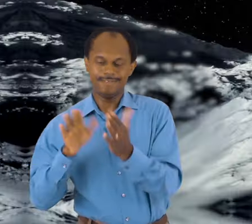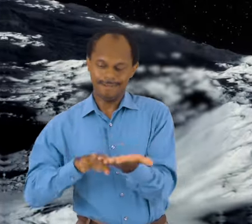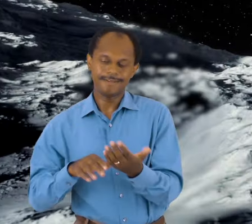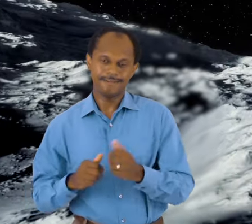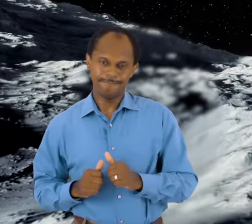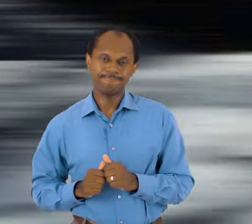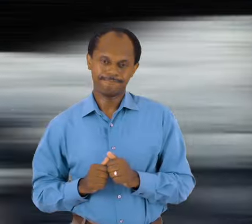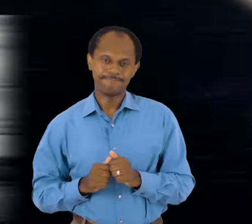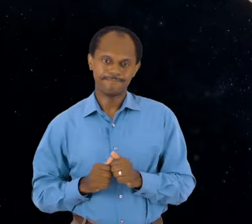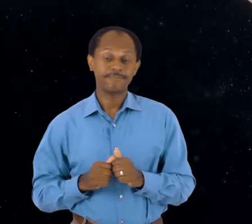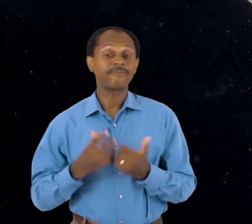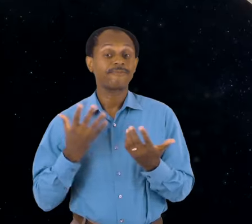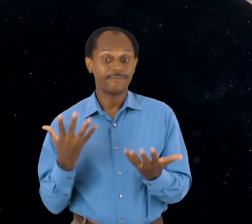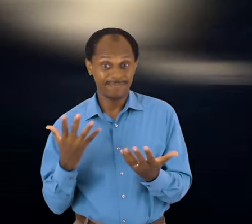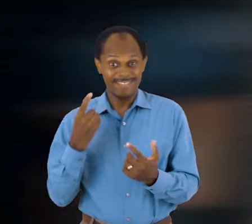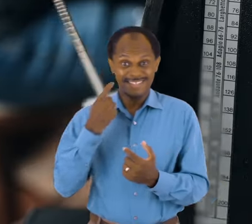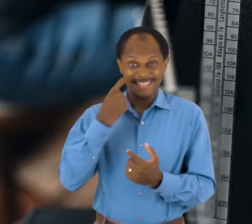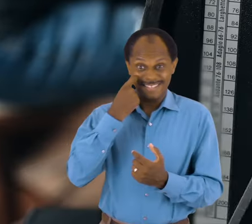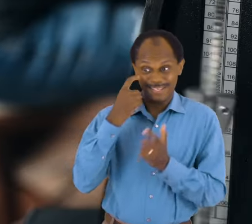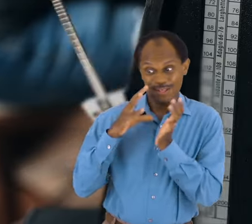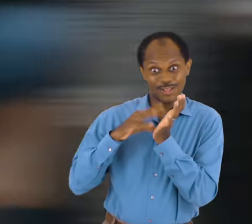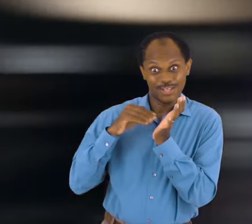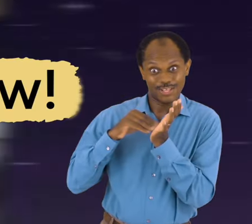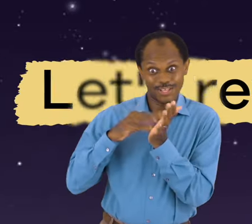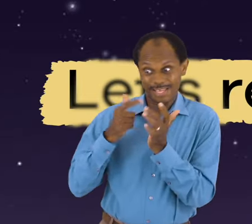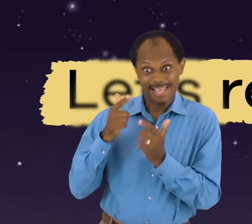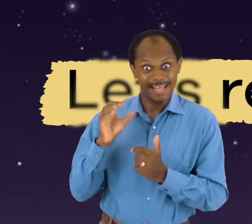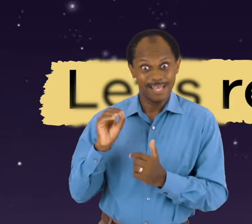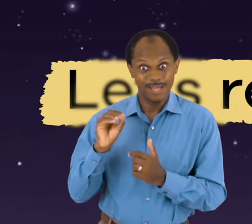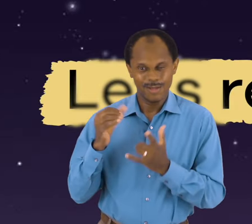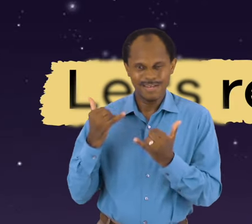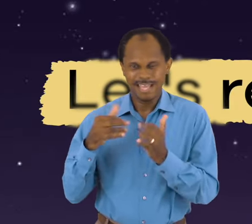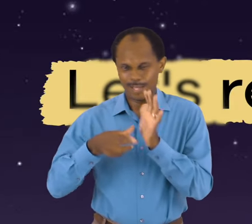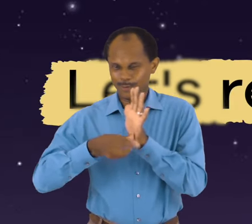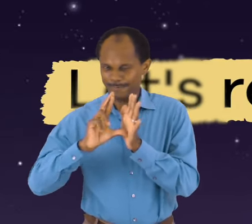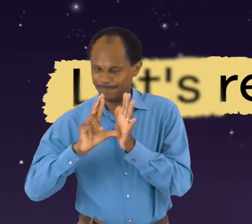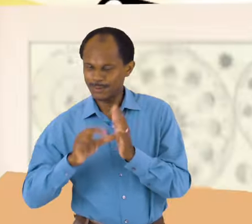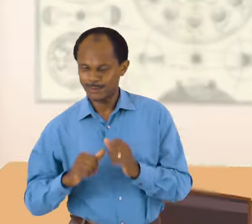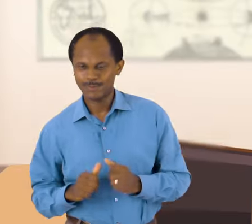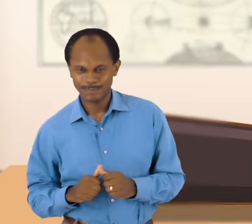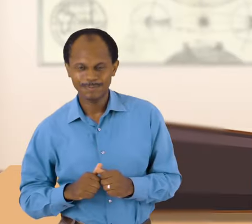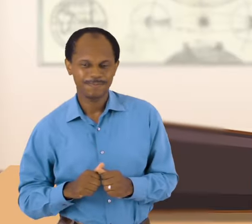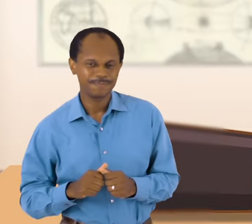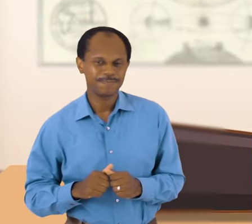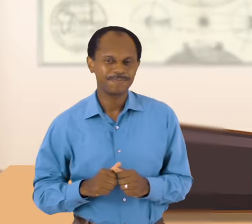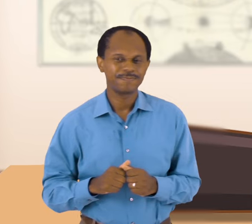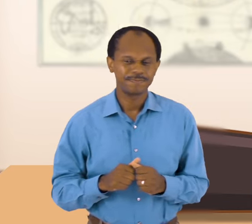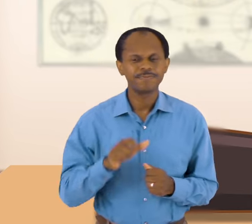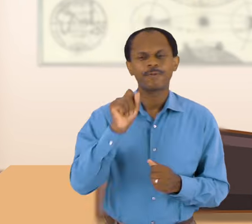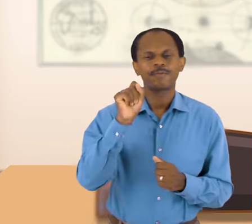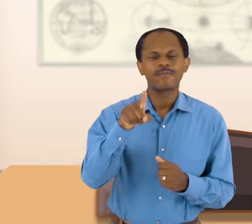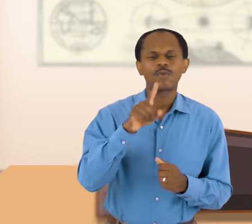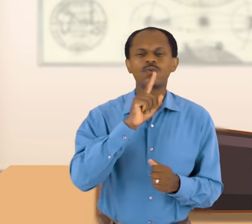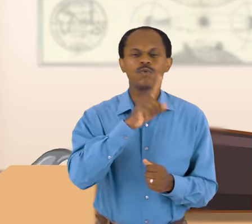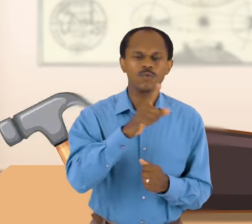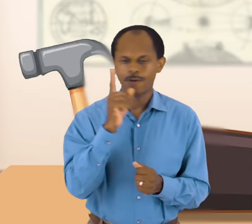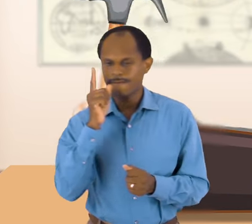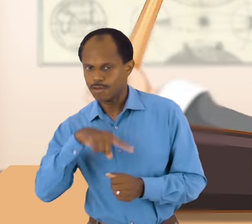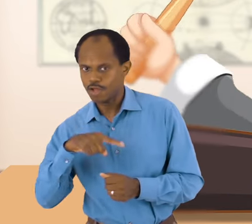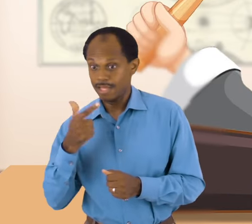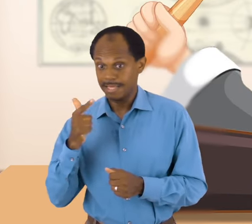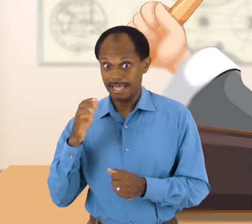Now that we have learned some cool new facts, let's review. True or false?